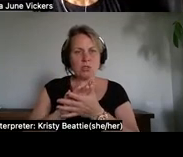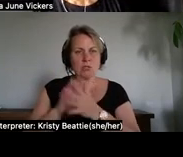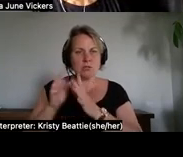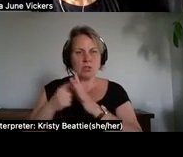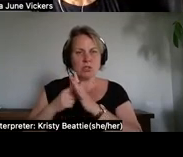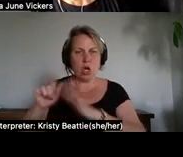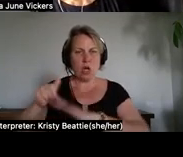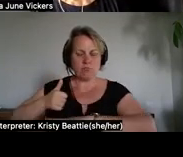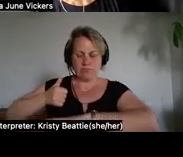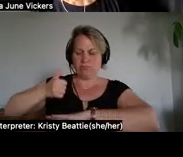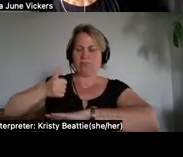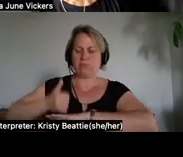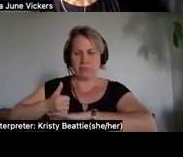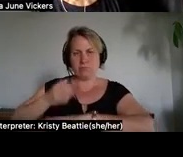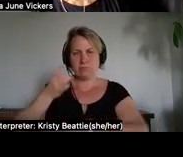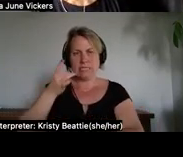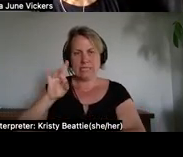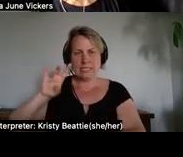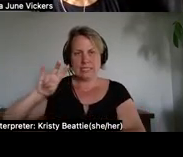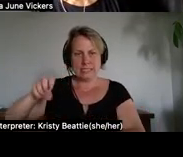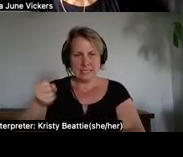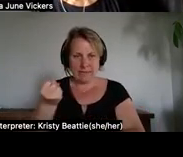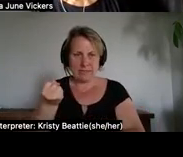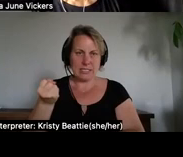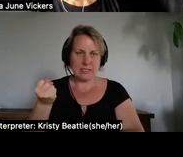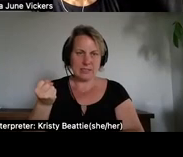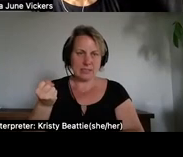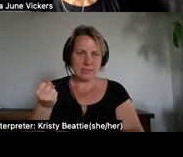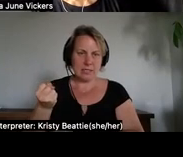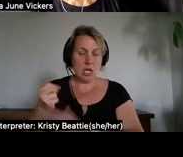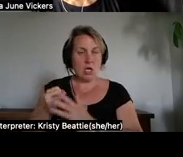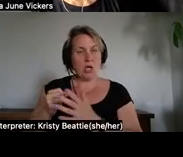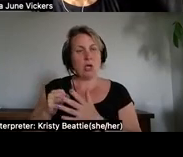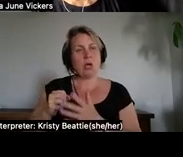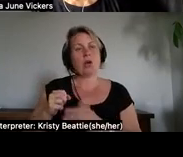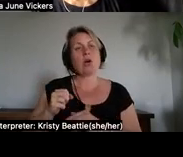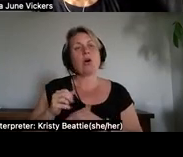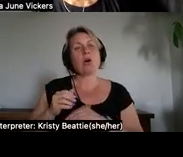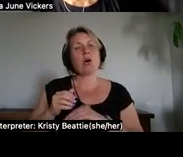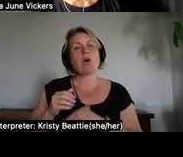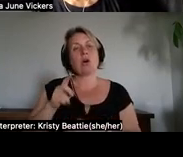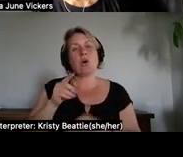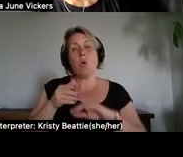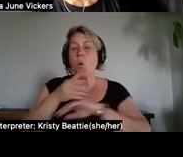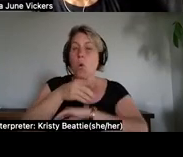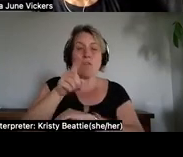over 130 residential schools were located across canada and